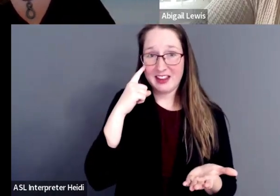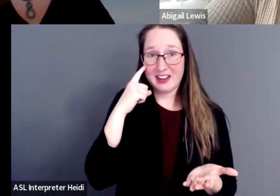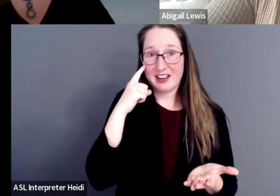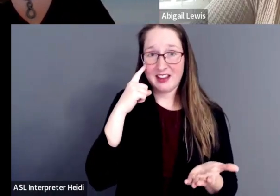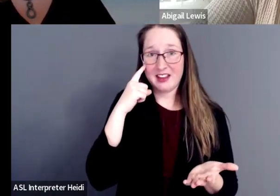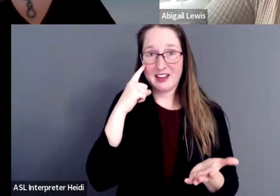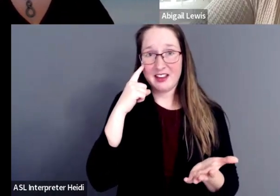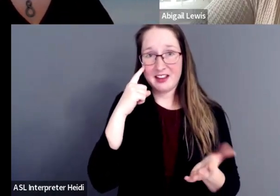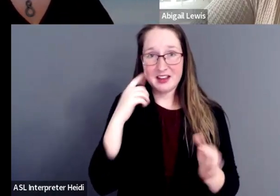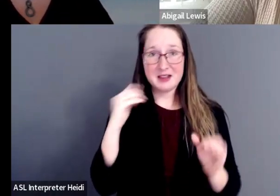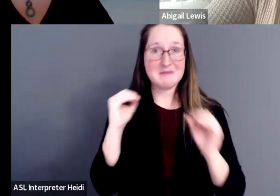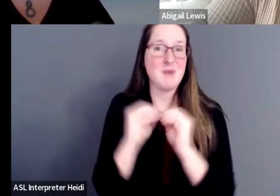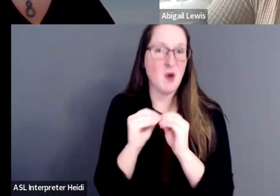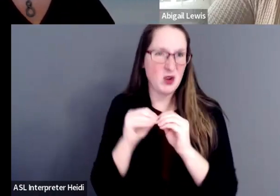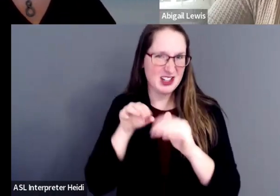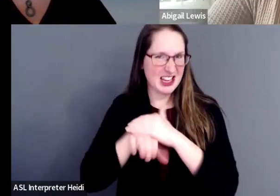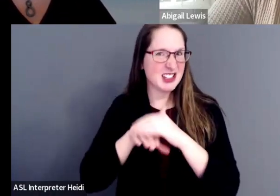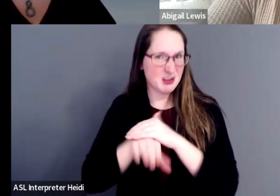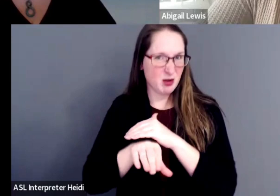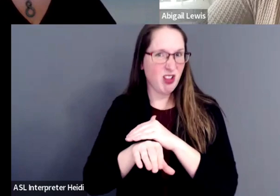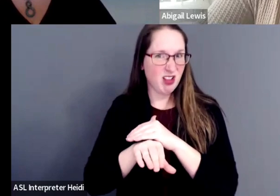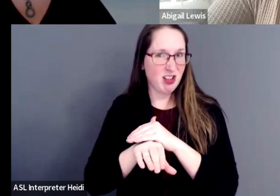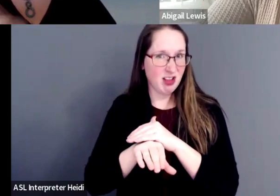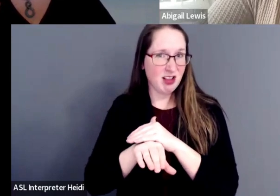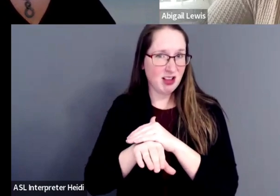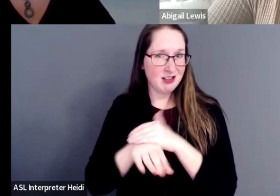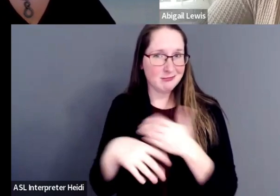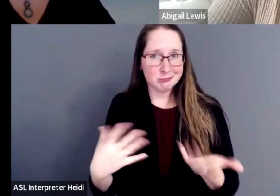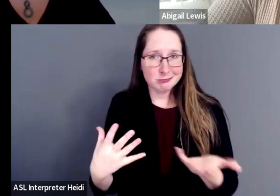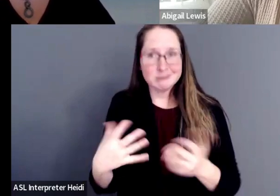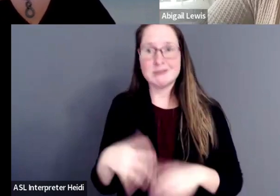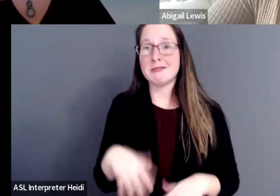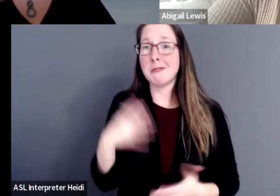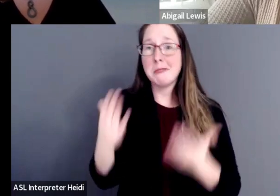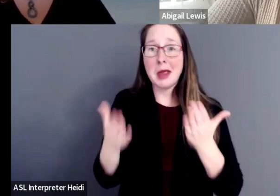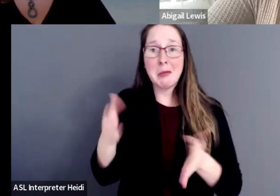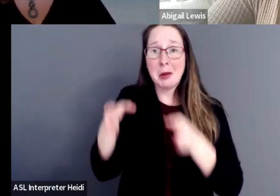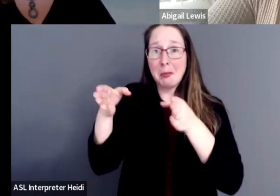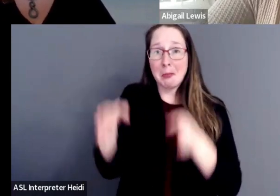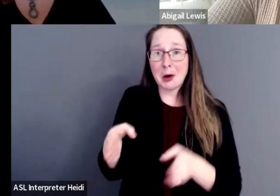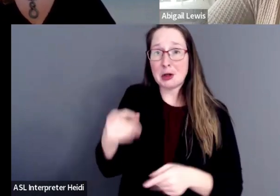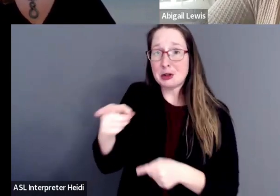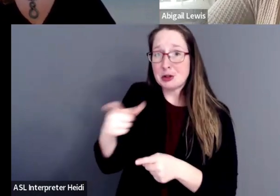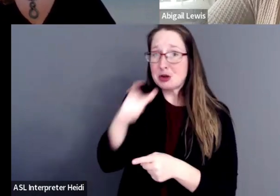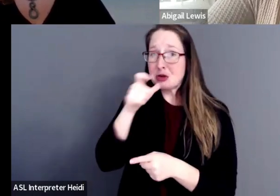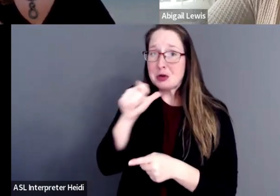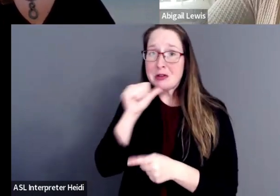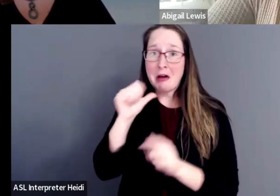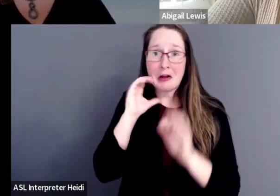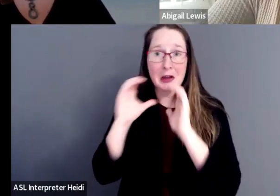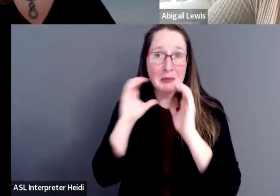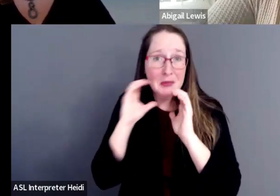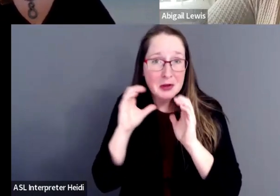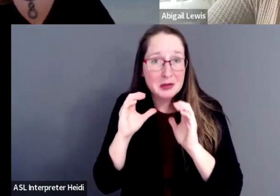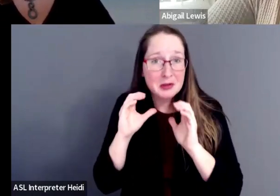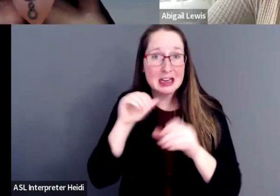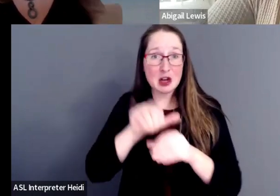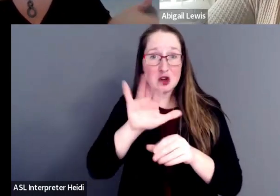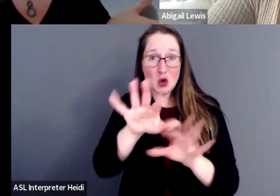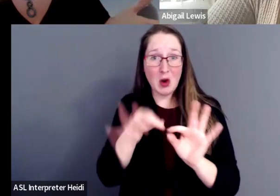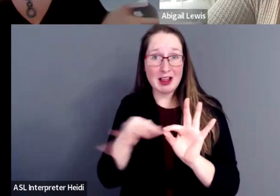it's more accessible. You may have somebody that may not communicate in your language.